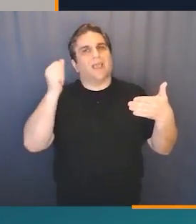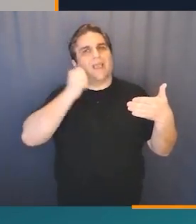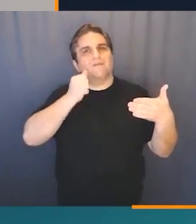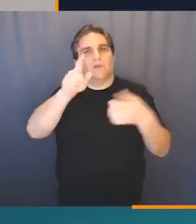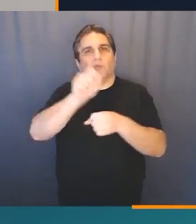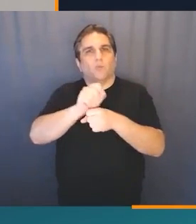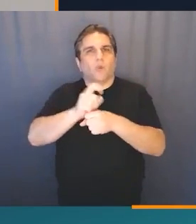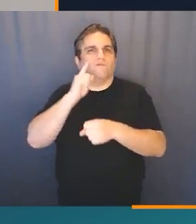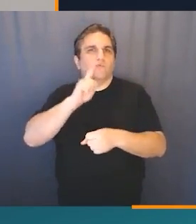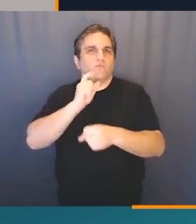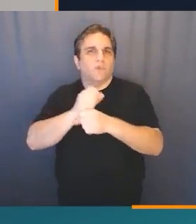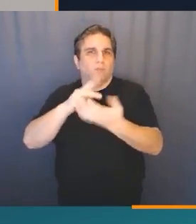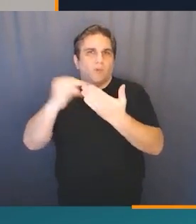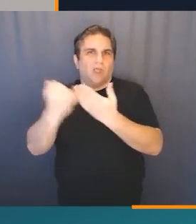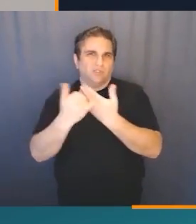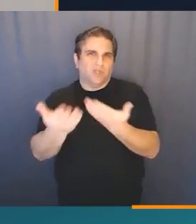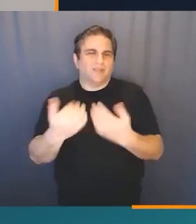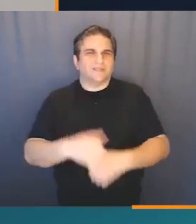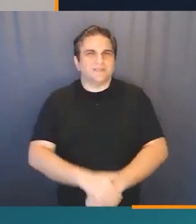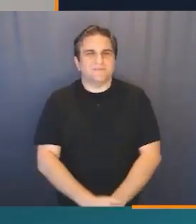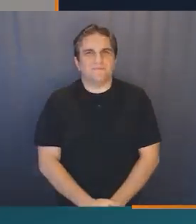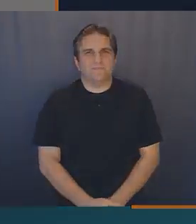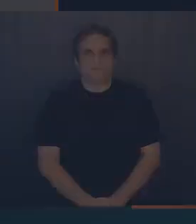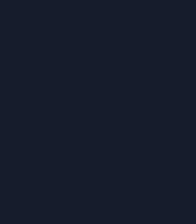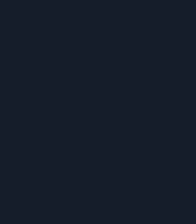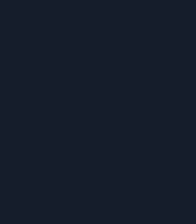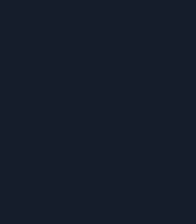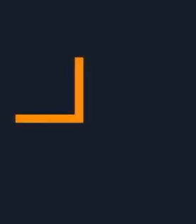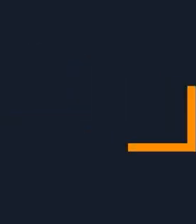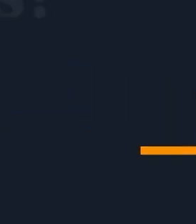a way that you do on a daily basis when working on actual projects.